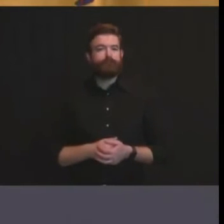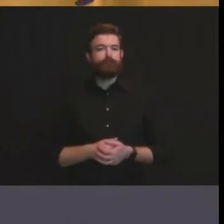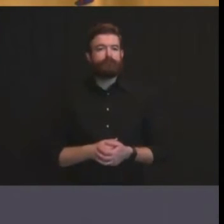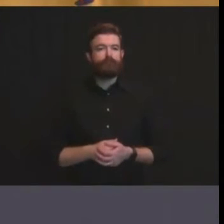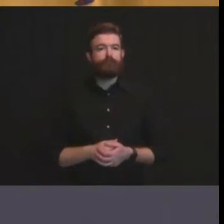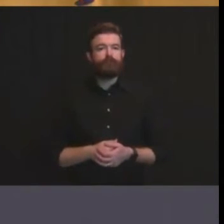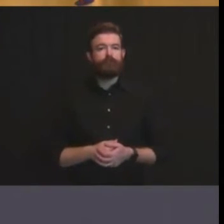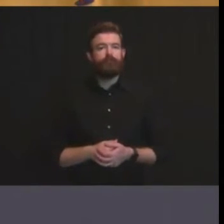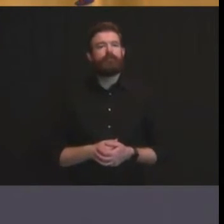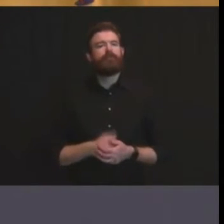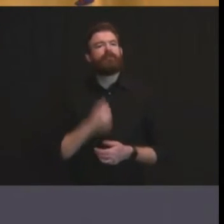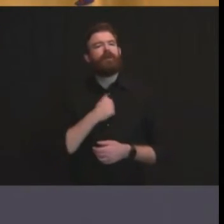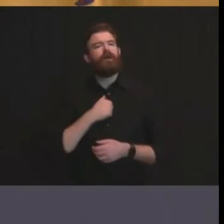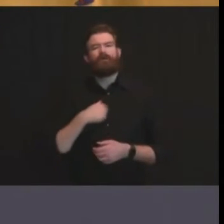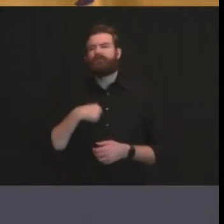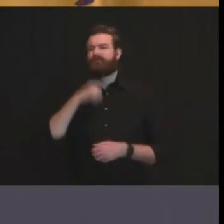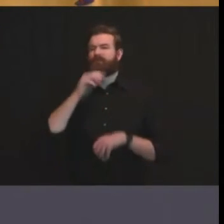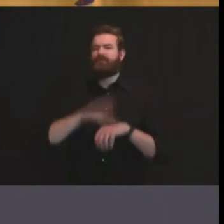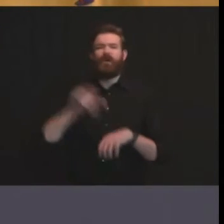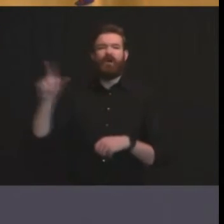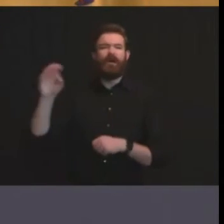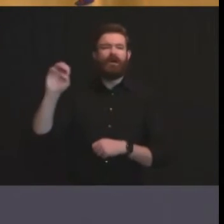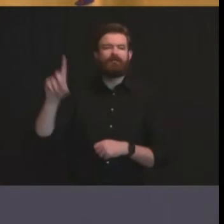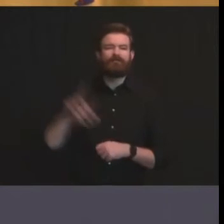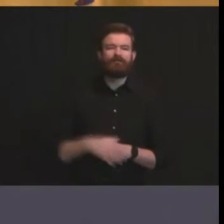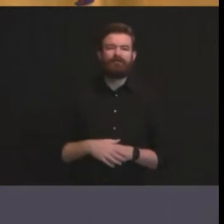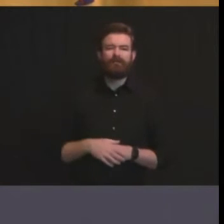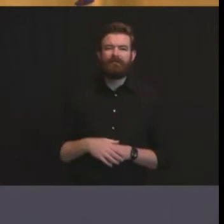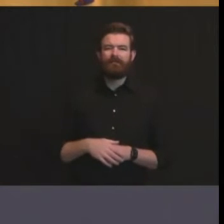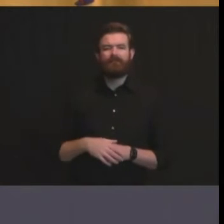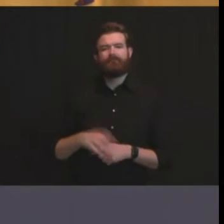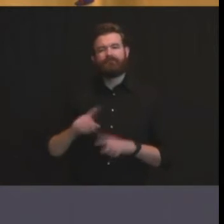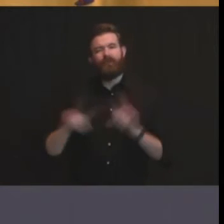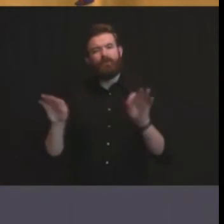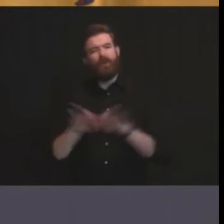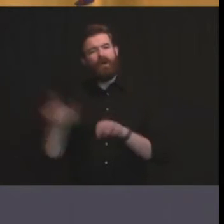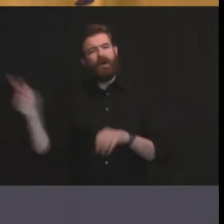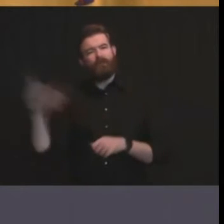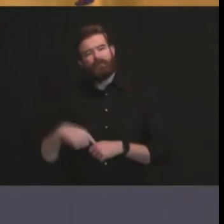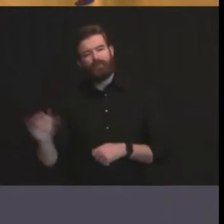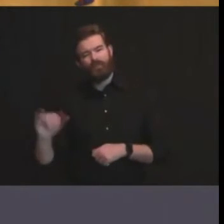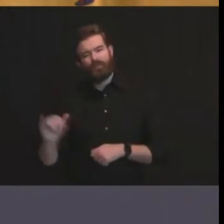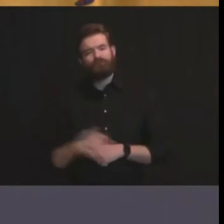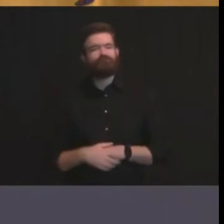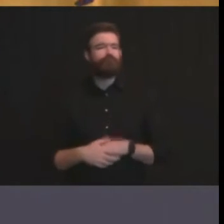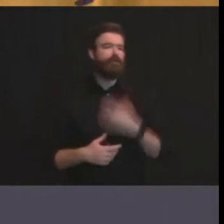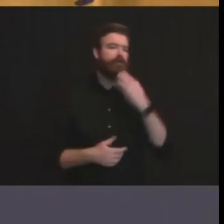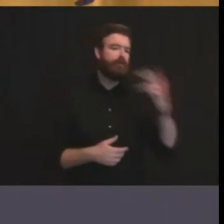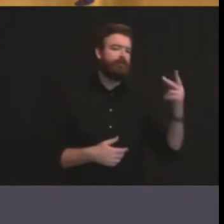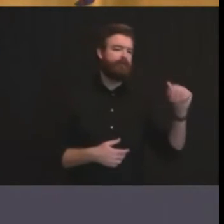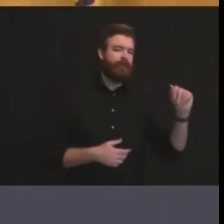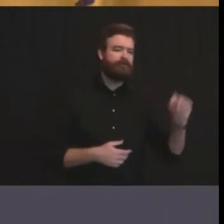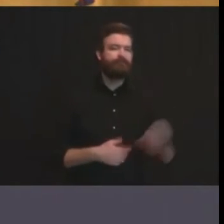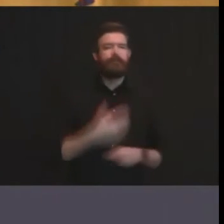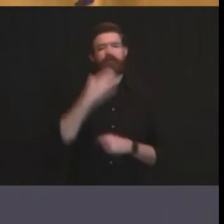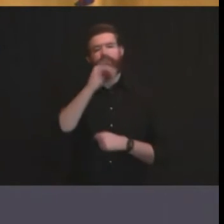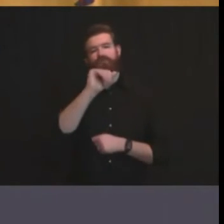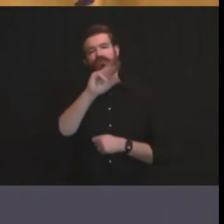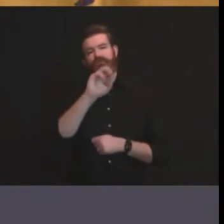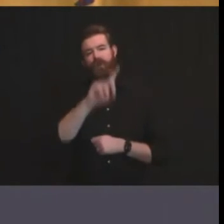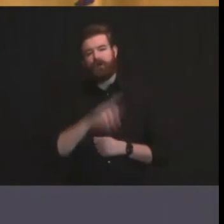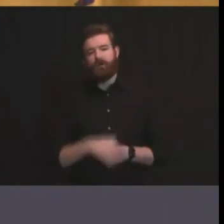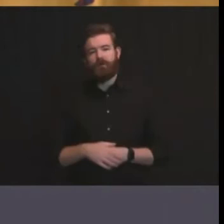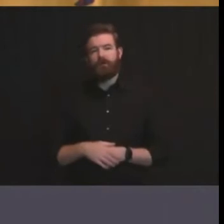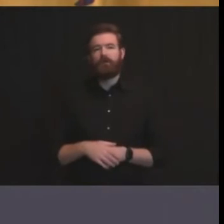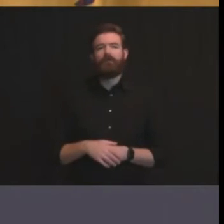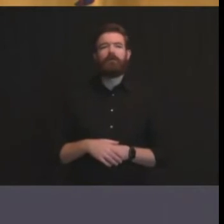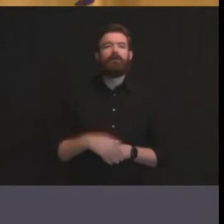today i hope it was still worth the trip pat thank you for everything jared paramil dan again